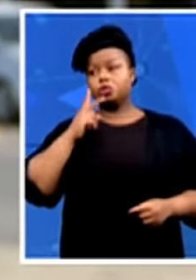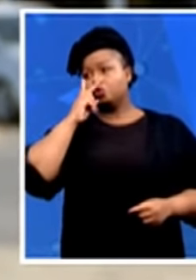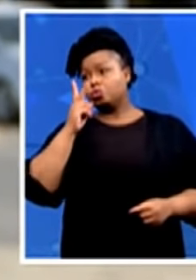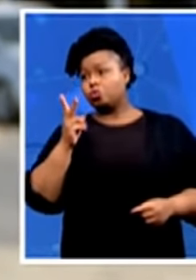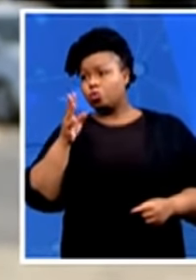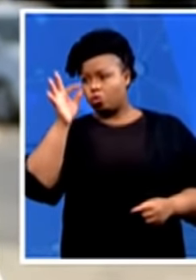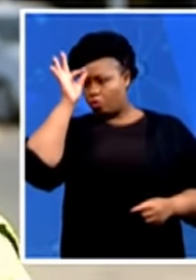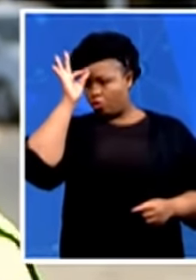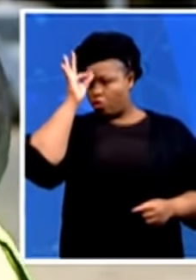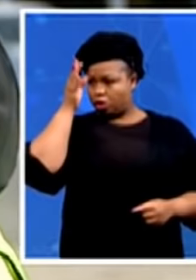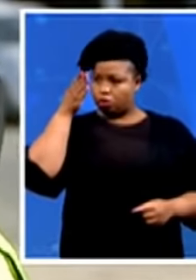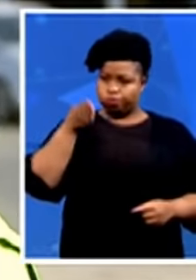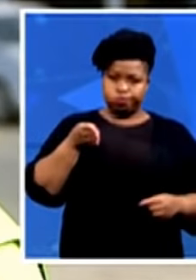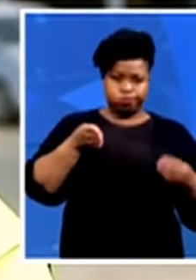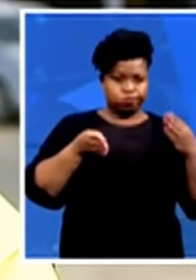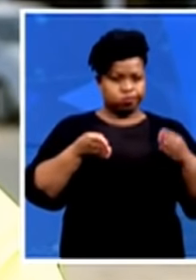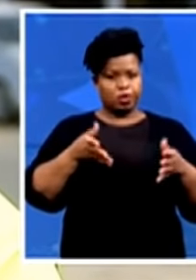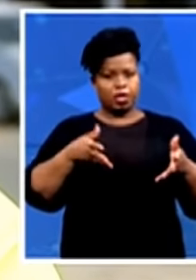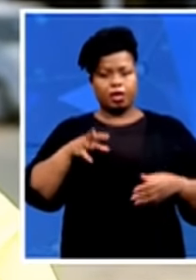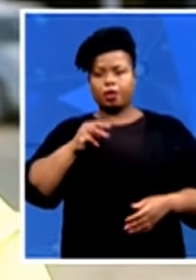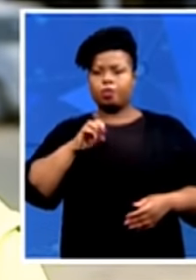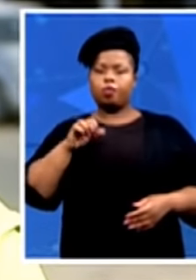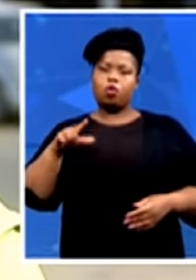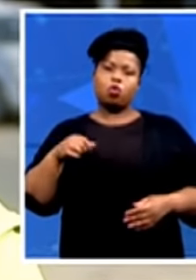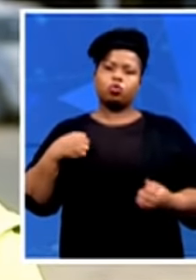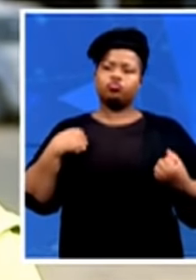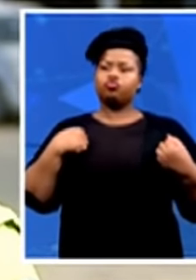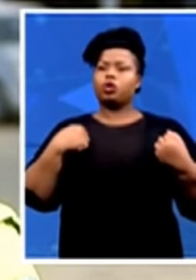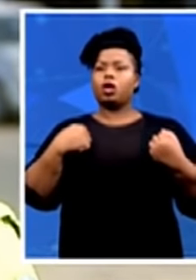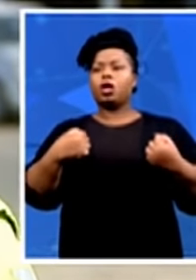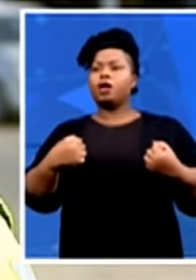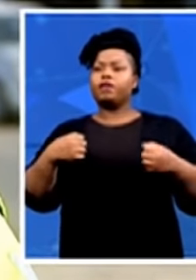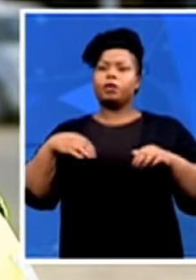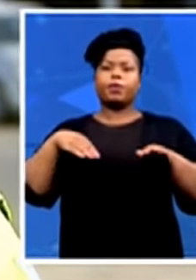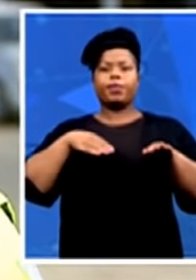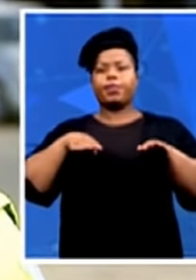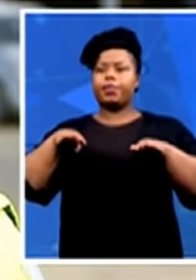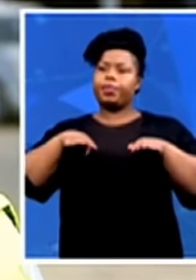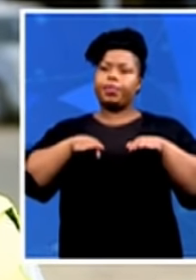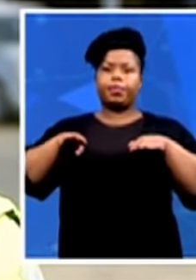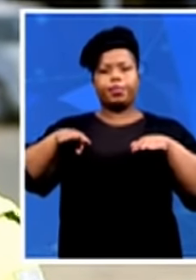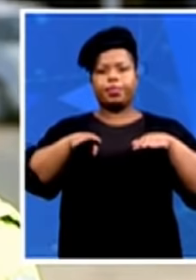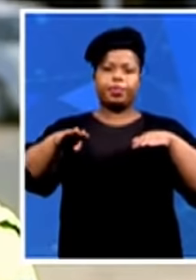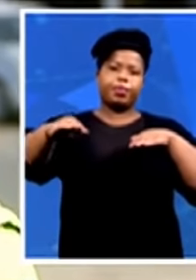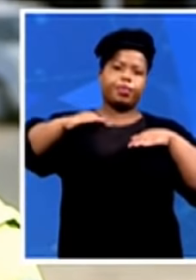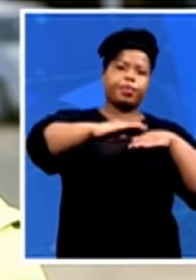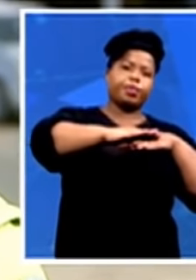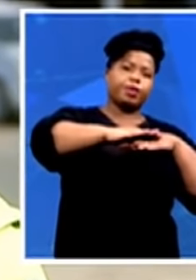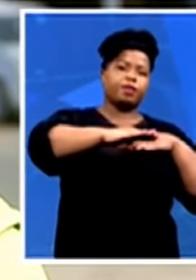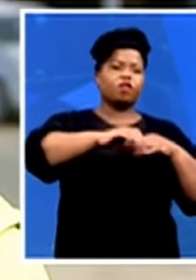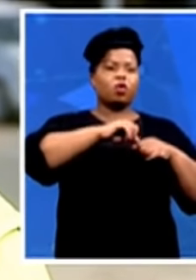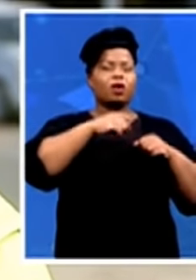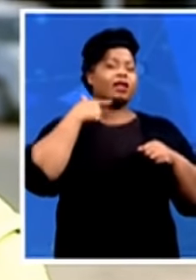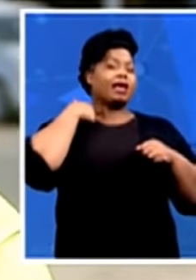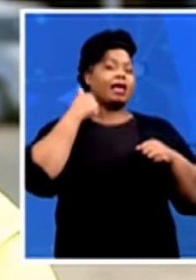mall, driving, going back into the inner Alexandra. Towards